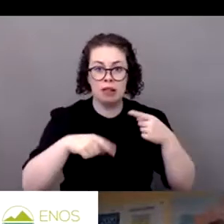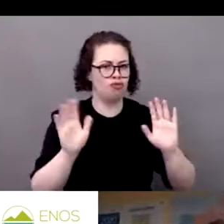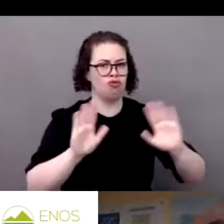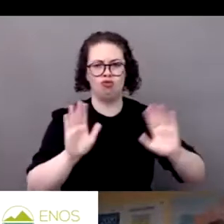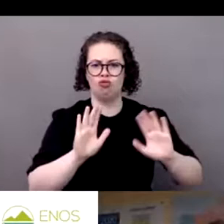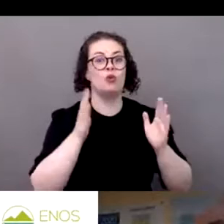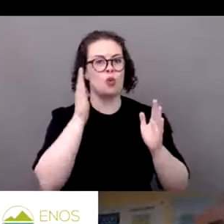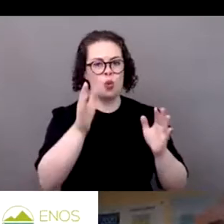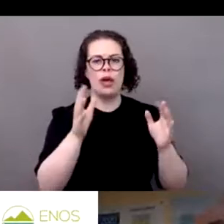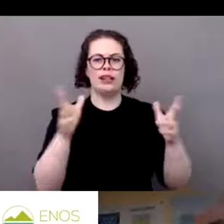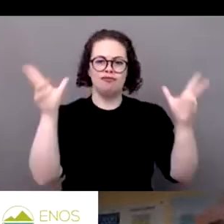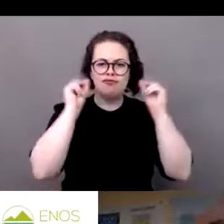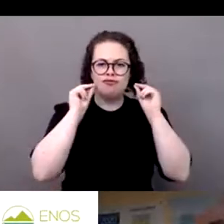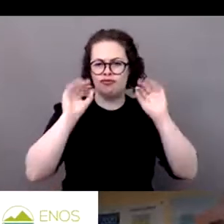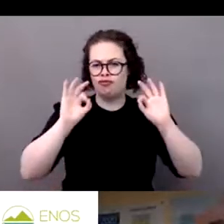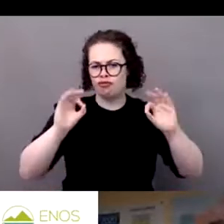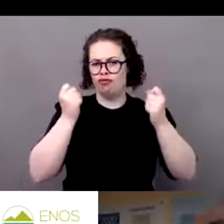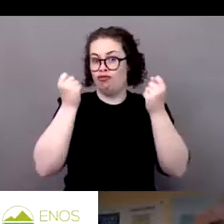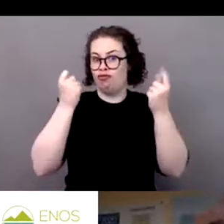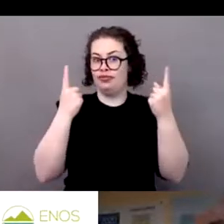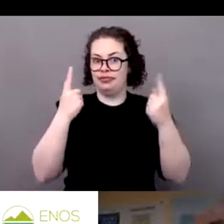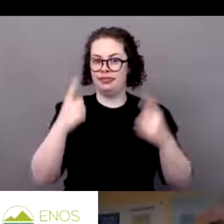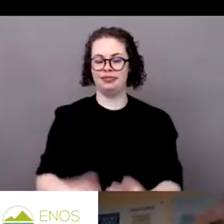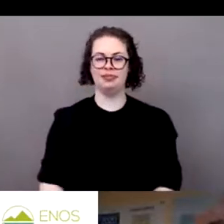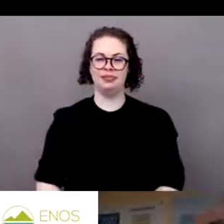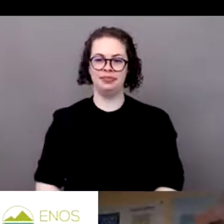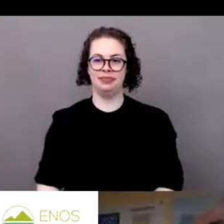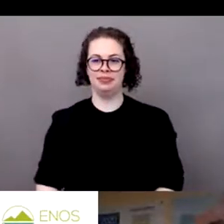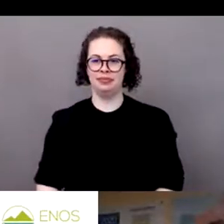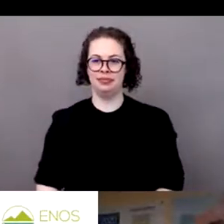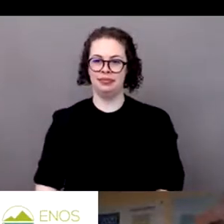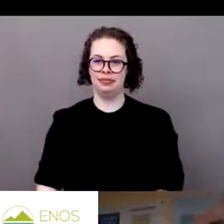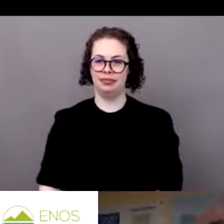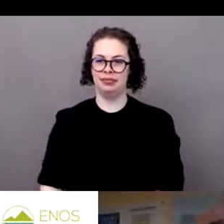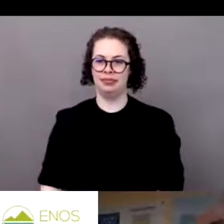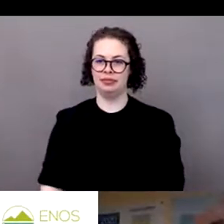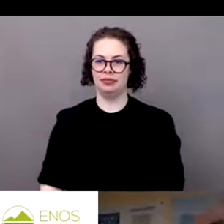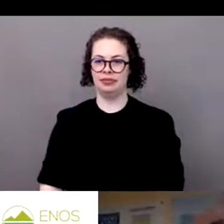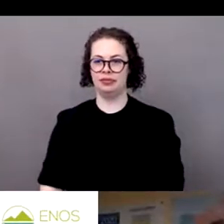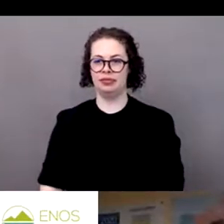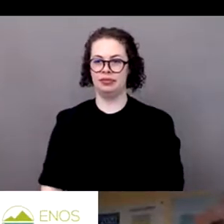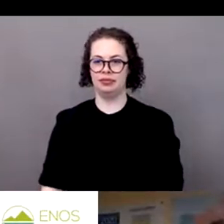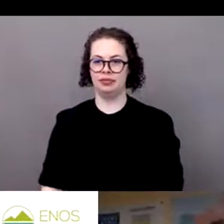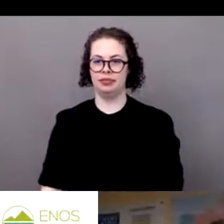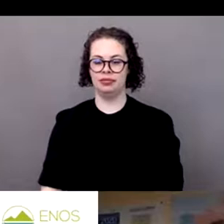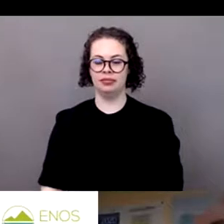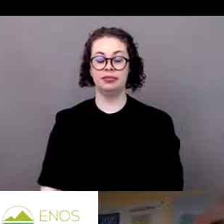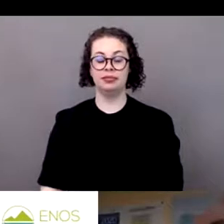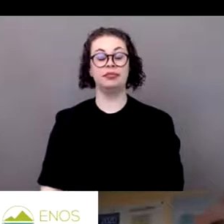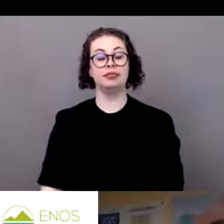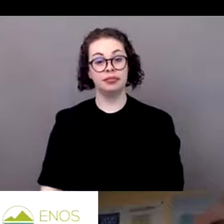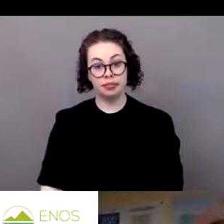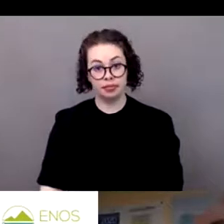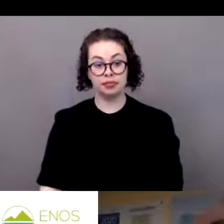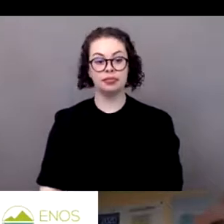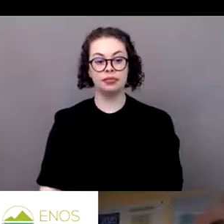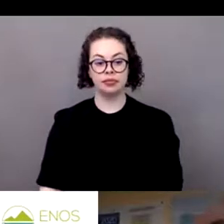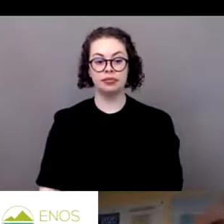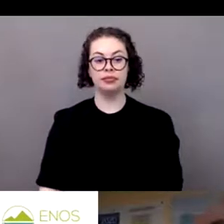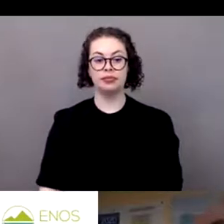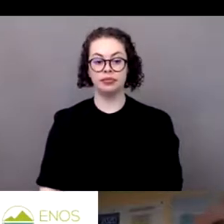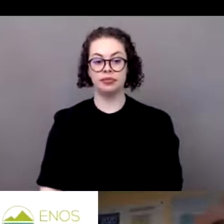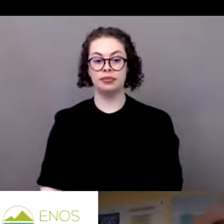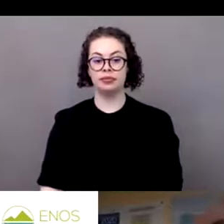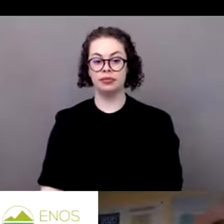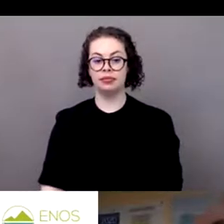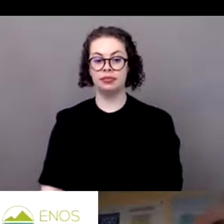the situation for the outdoor sports, as we say in French French, it's two threats. One